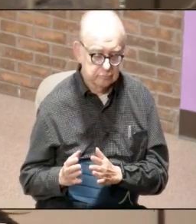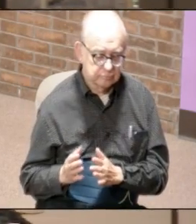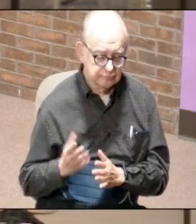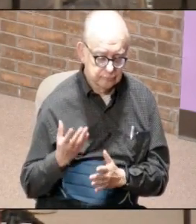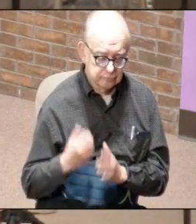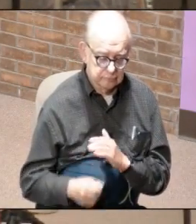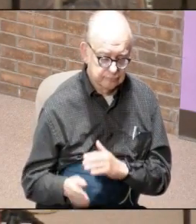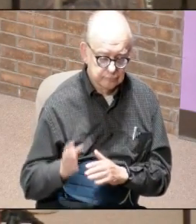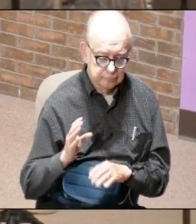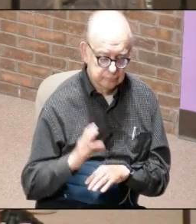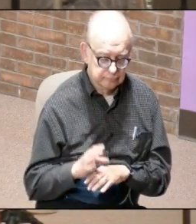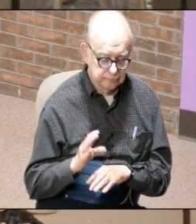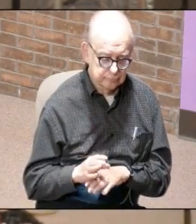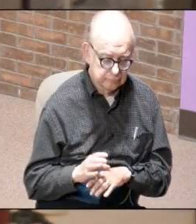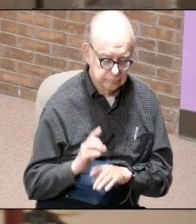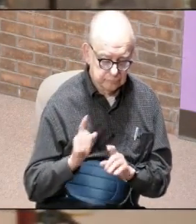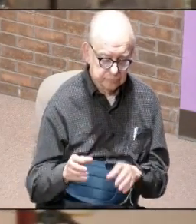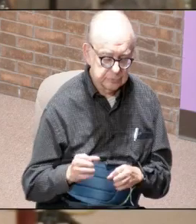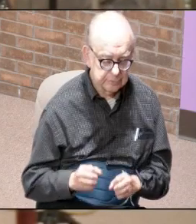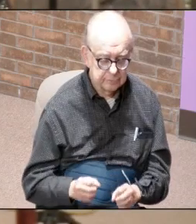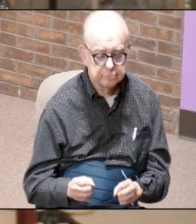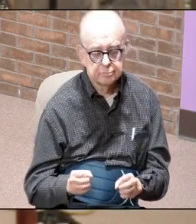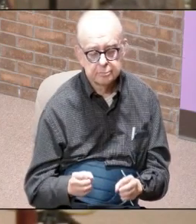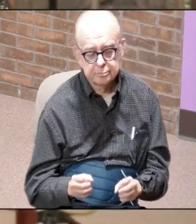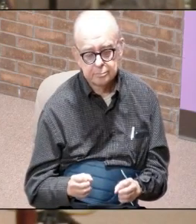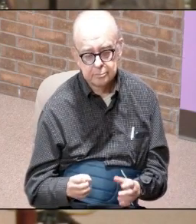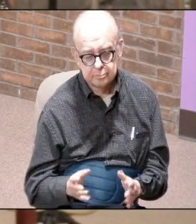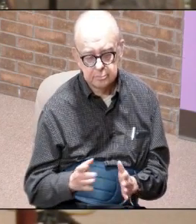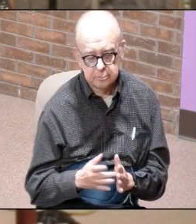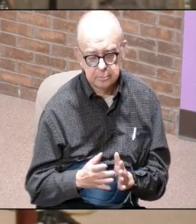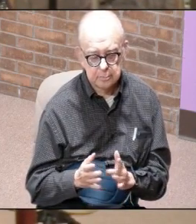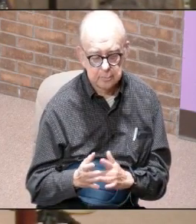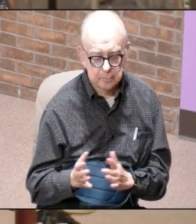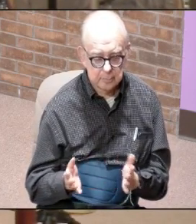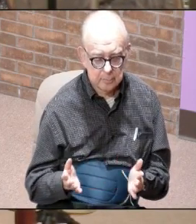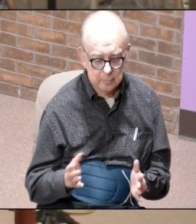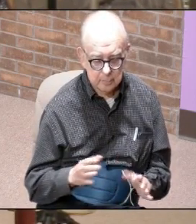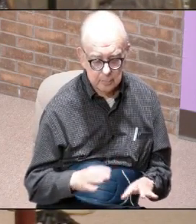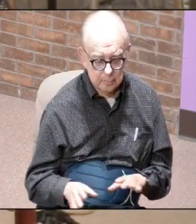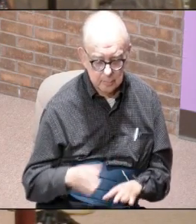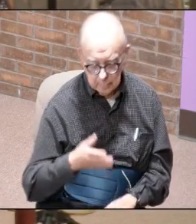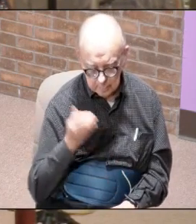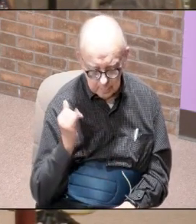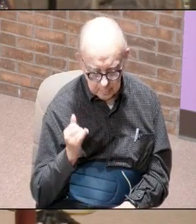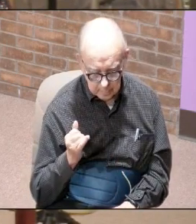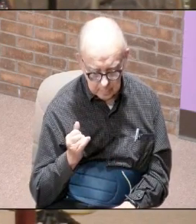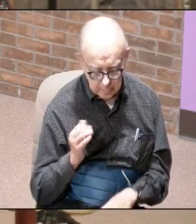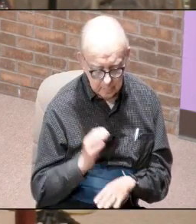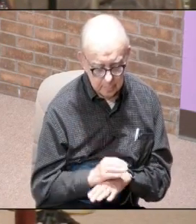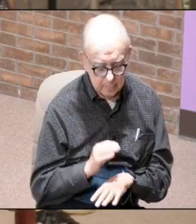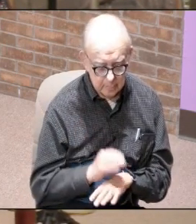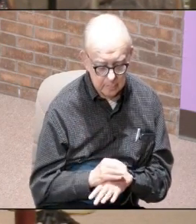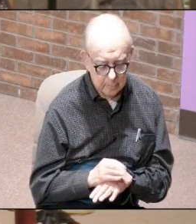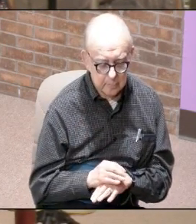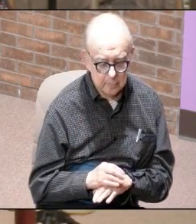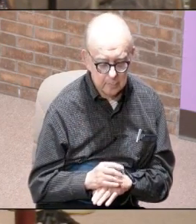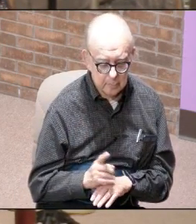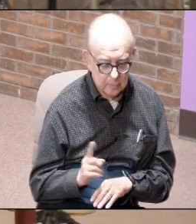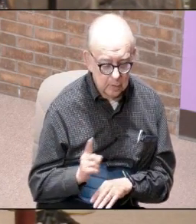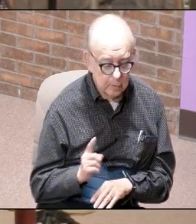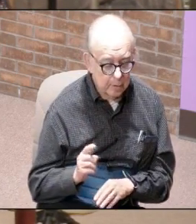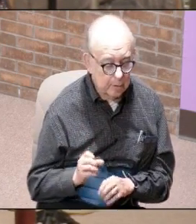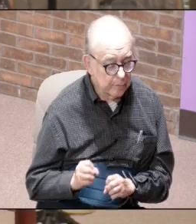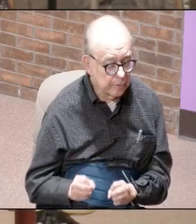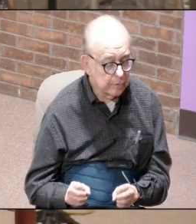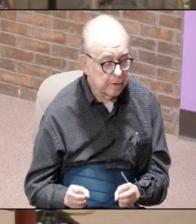get out of the building and get to the streets Jesus did his best ministry ladies and gentlemen in the